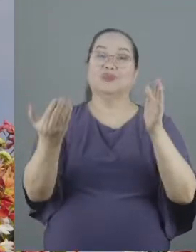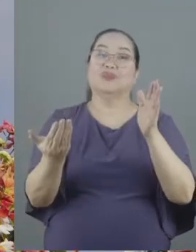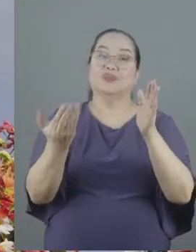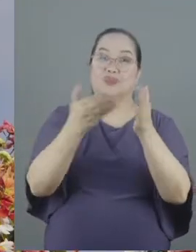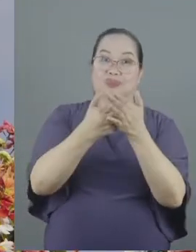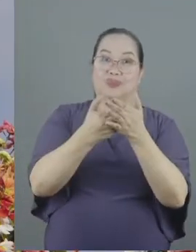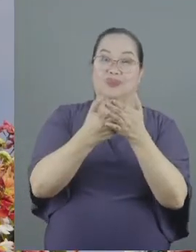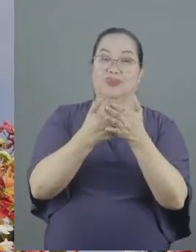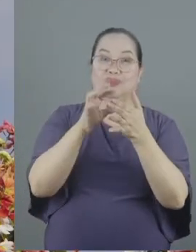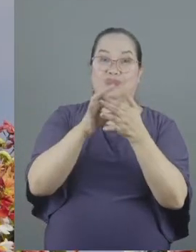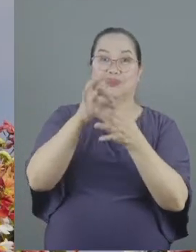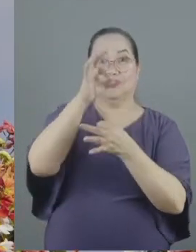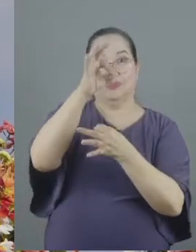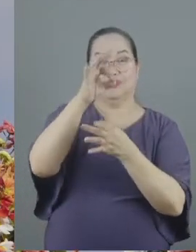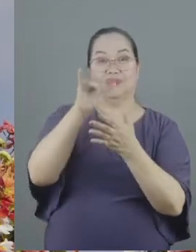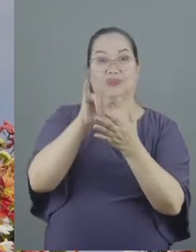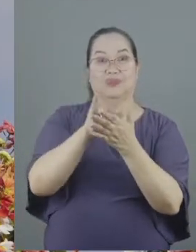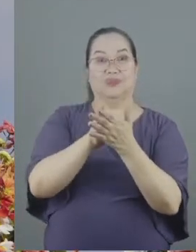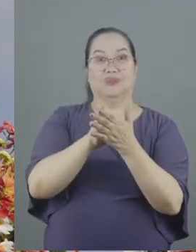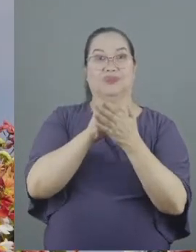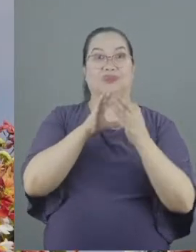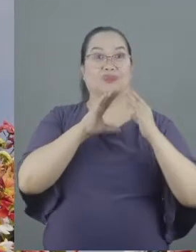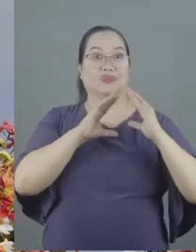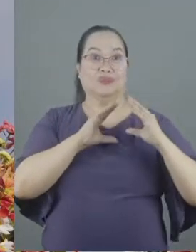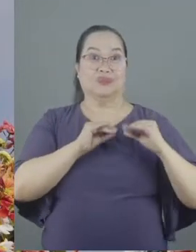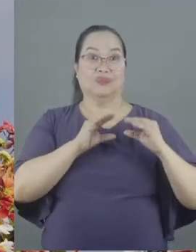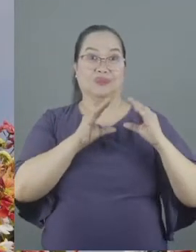in a spirit of gentleness